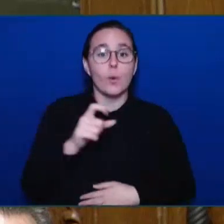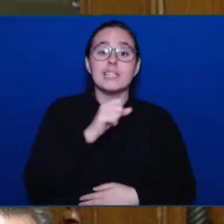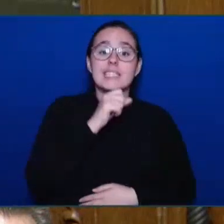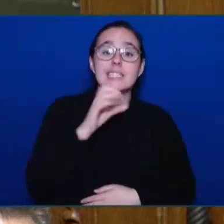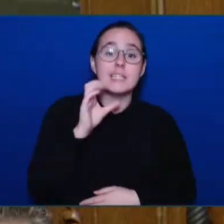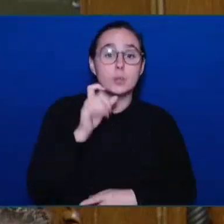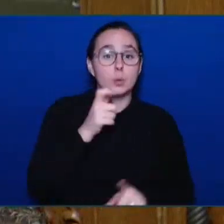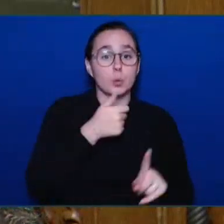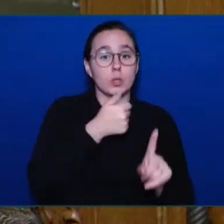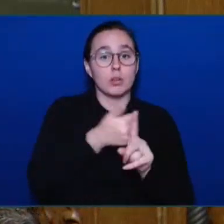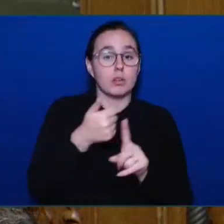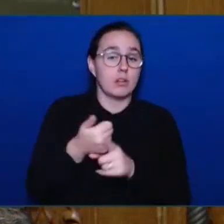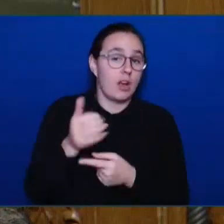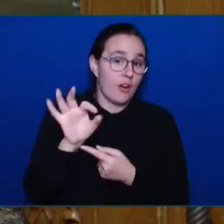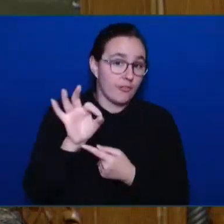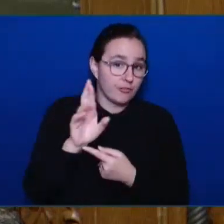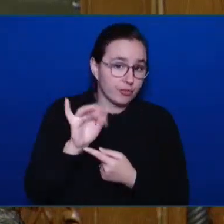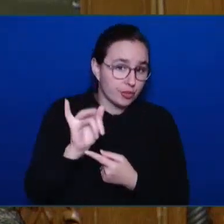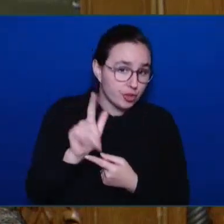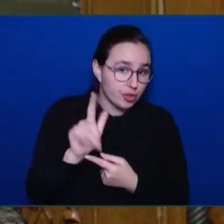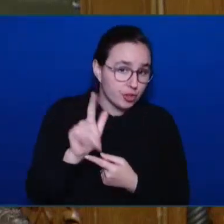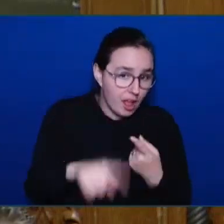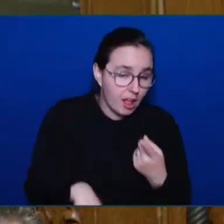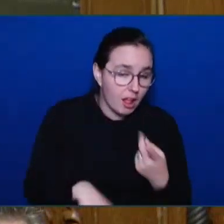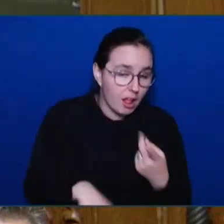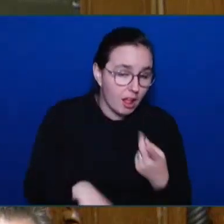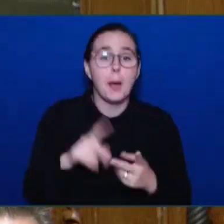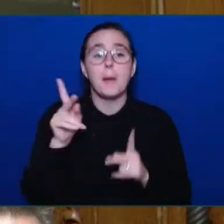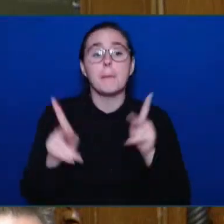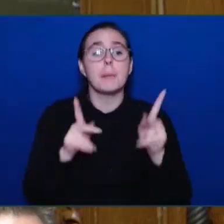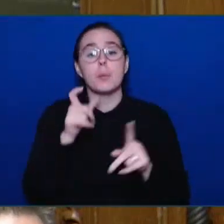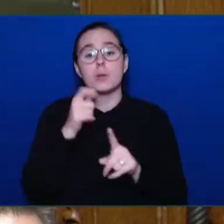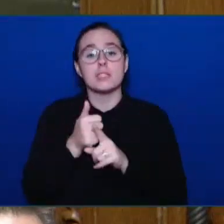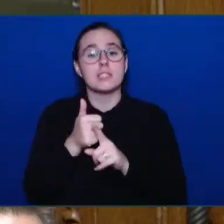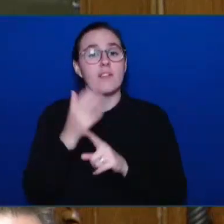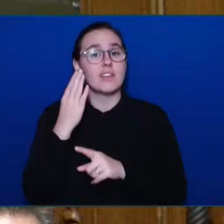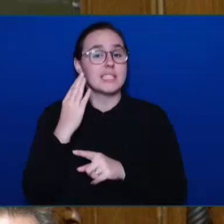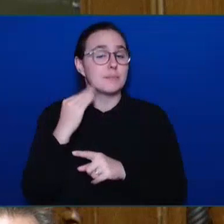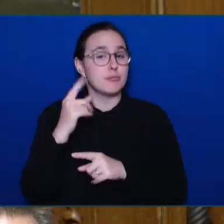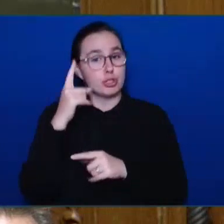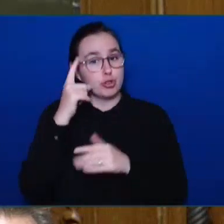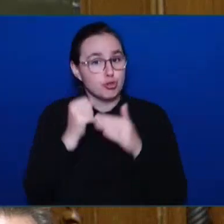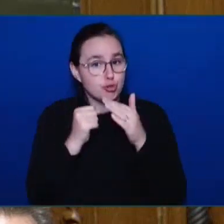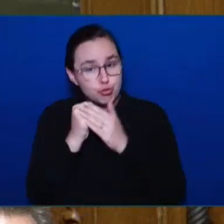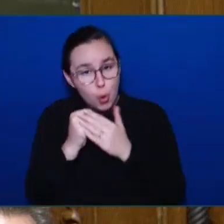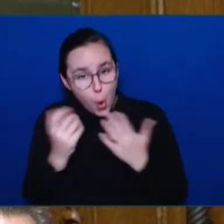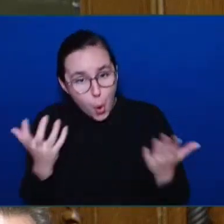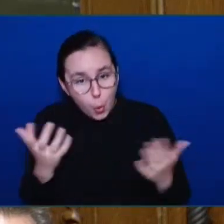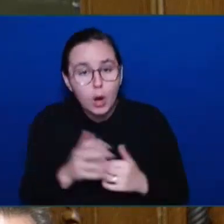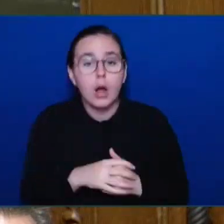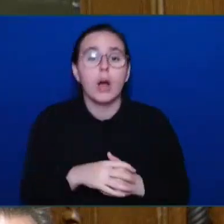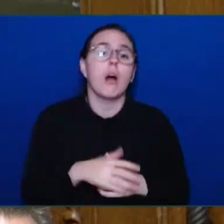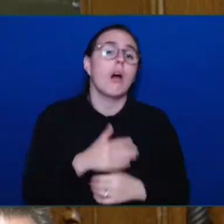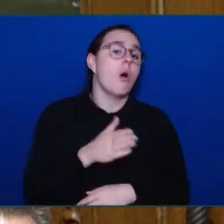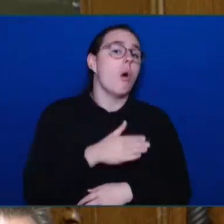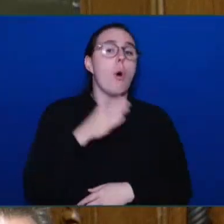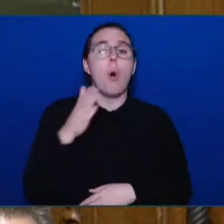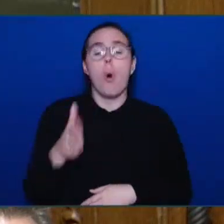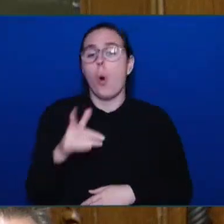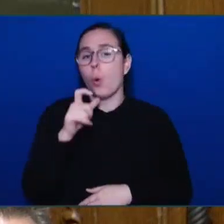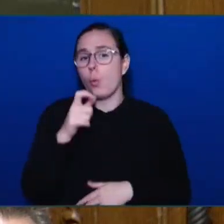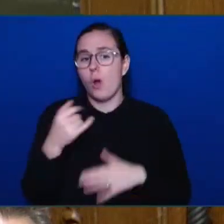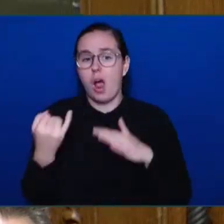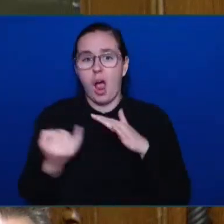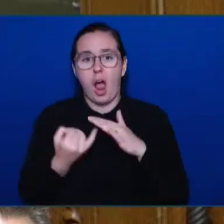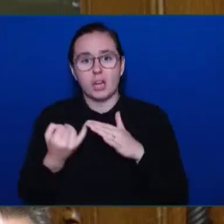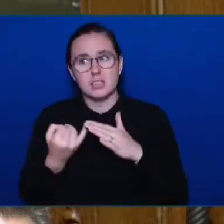of dementia. The program helps to prevent social isolation and encourages independent living